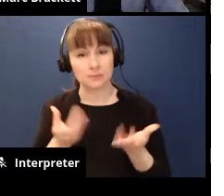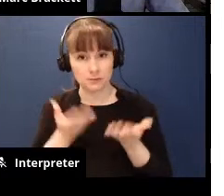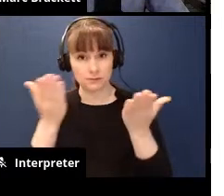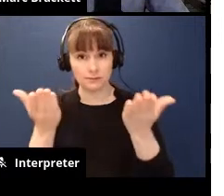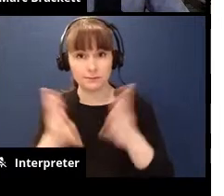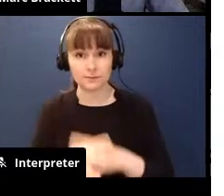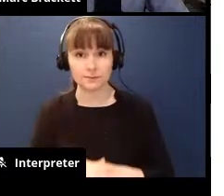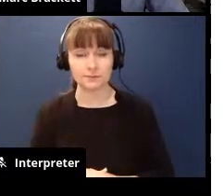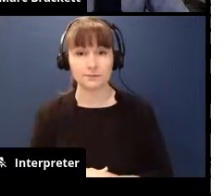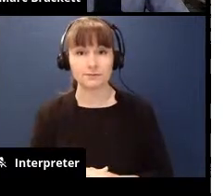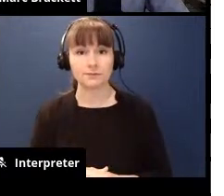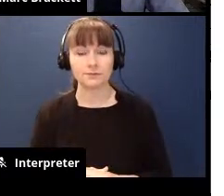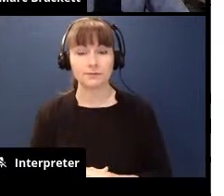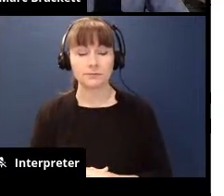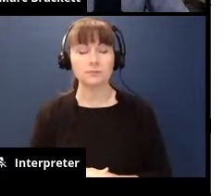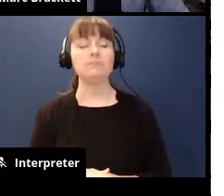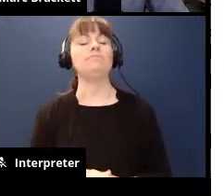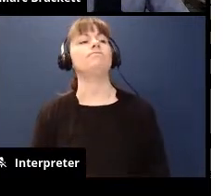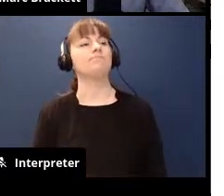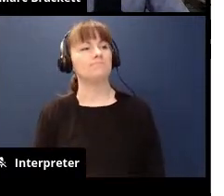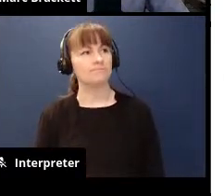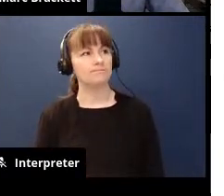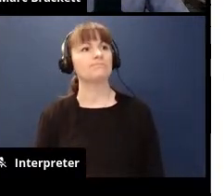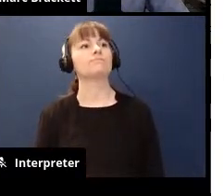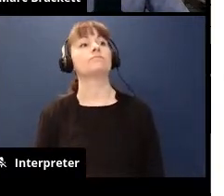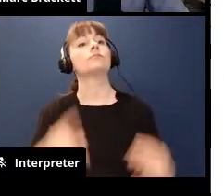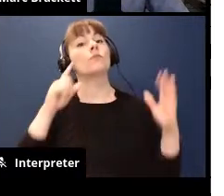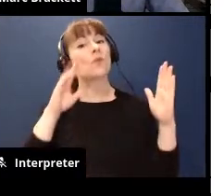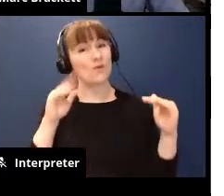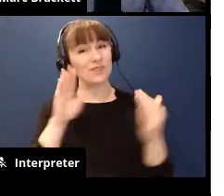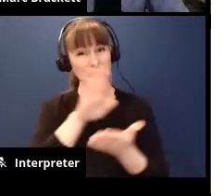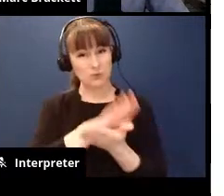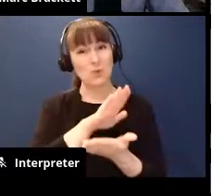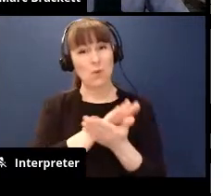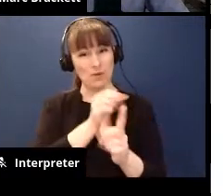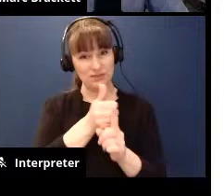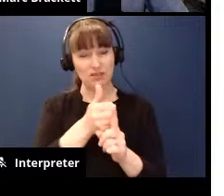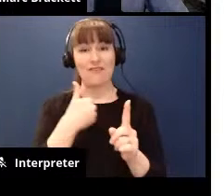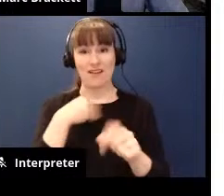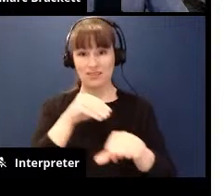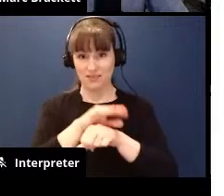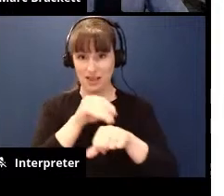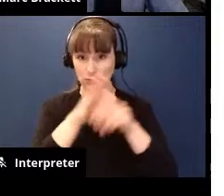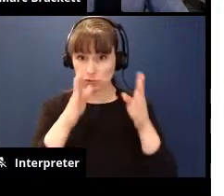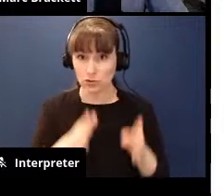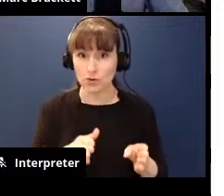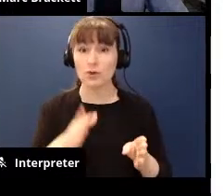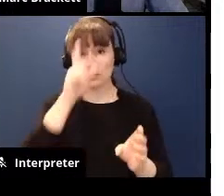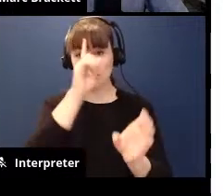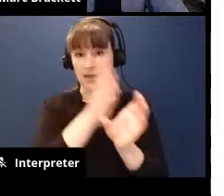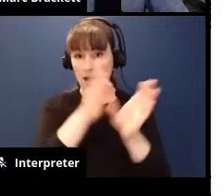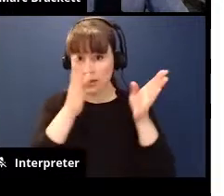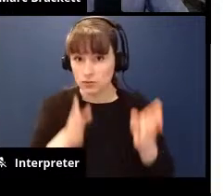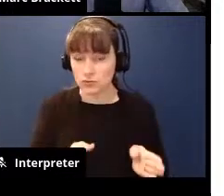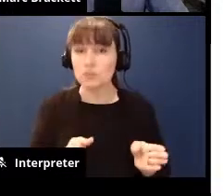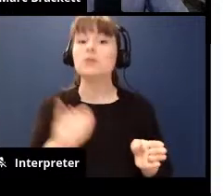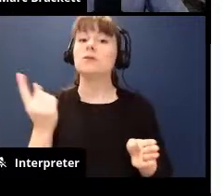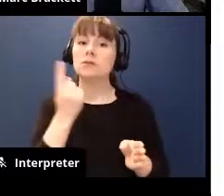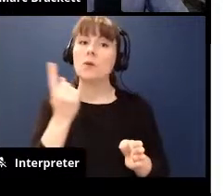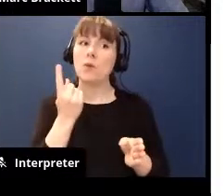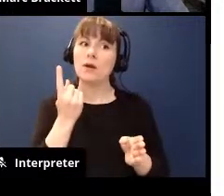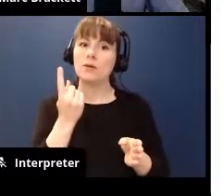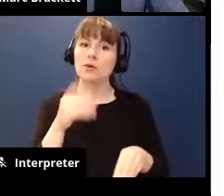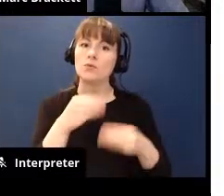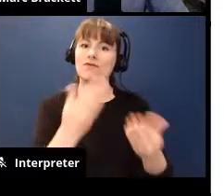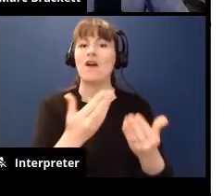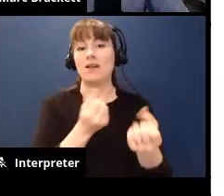i think hopefully you know the school has a counselor or a psychologist so i would try to make sure that child gets the support they need